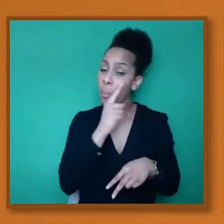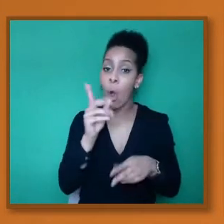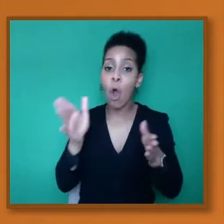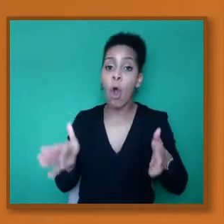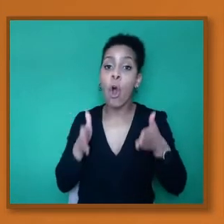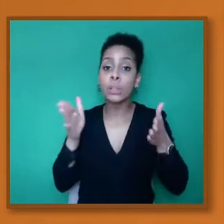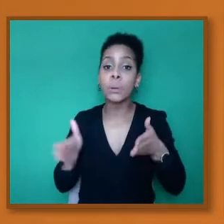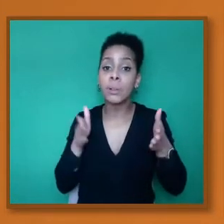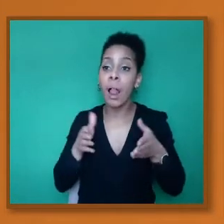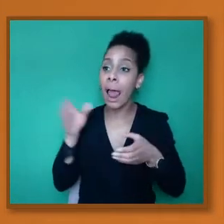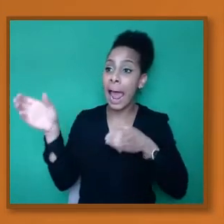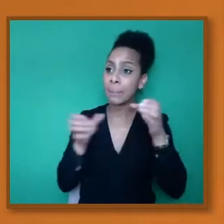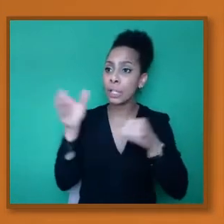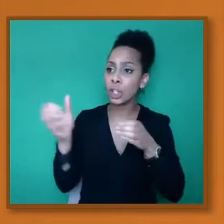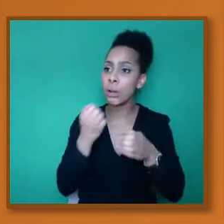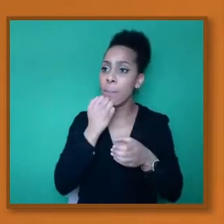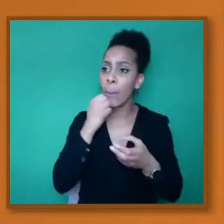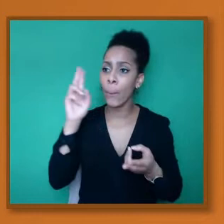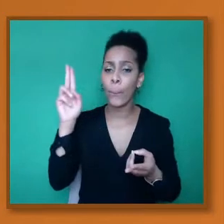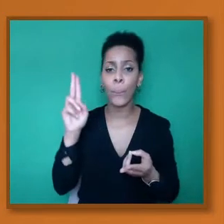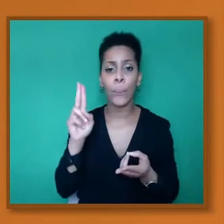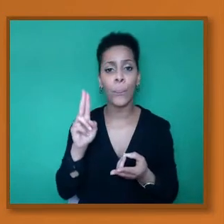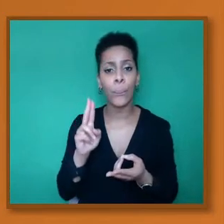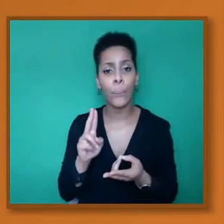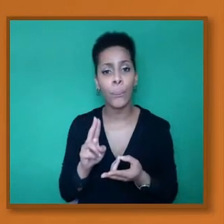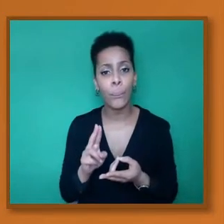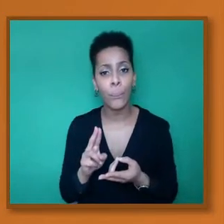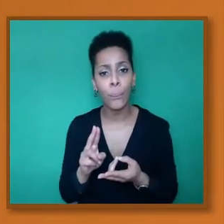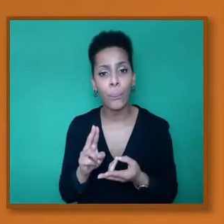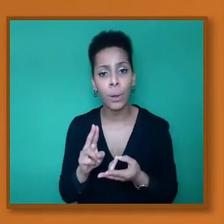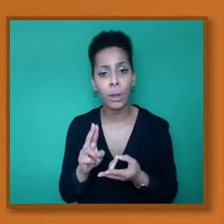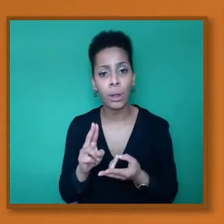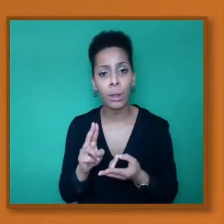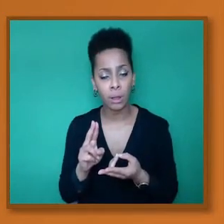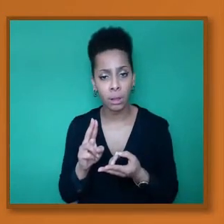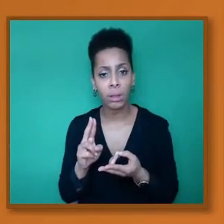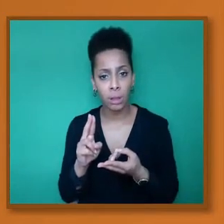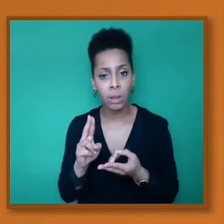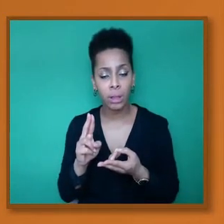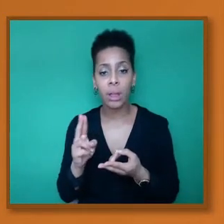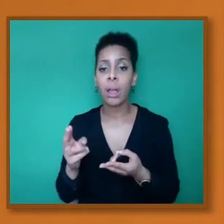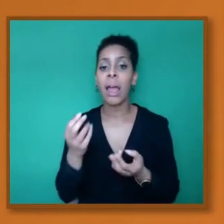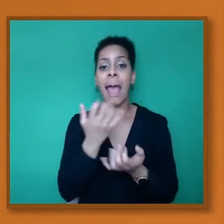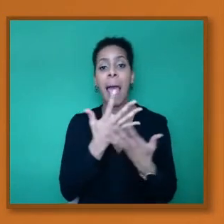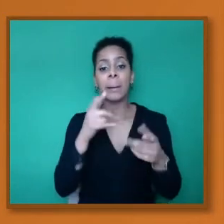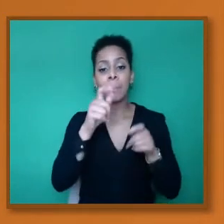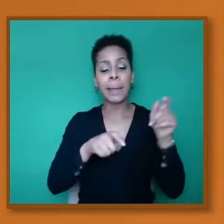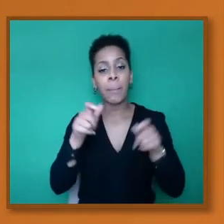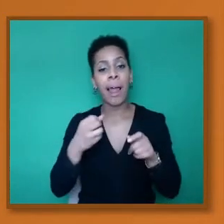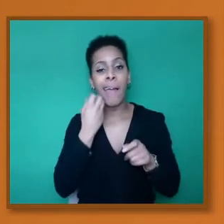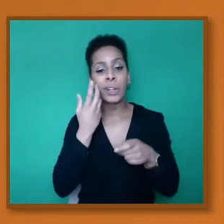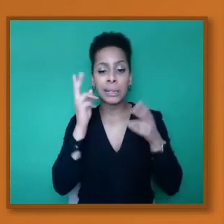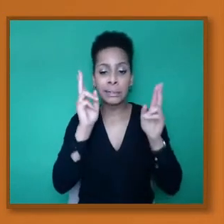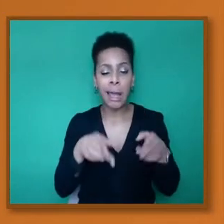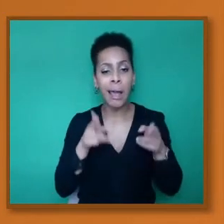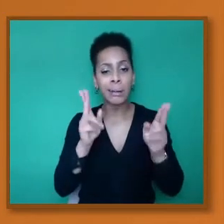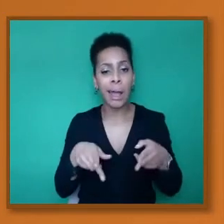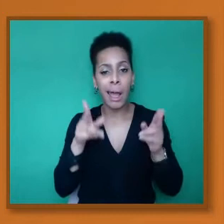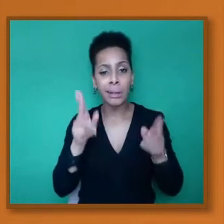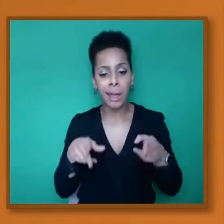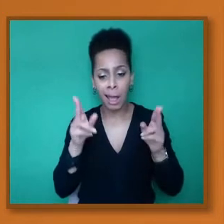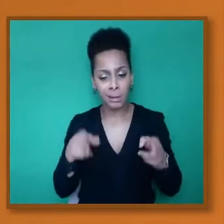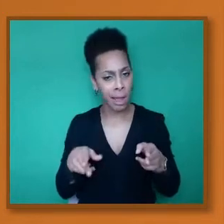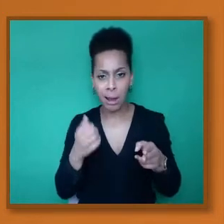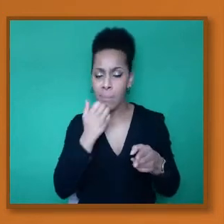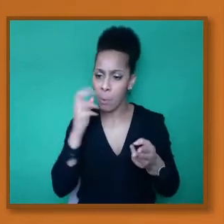reduction in the number of cases being reported and the daily deaths from the vaccination from infections with